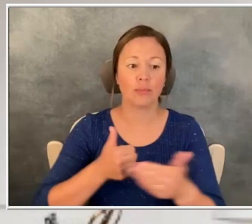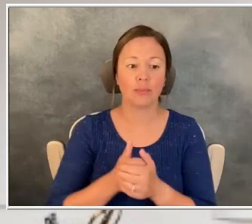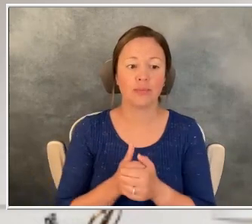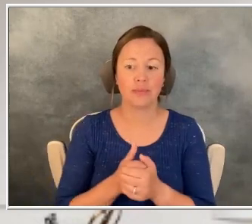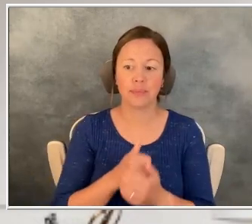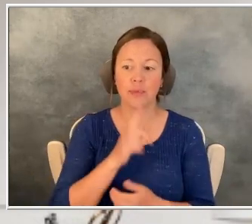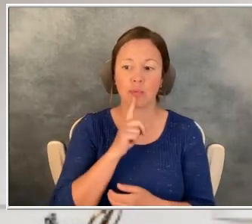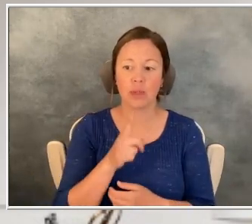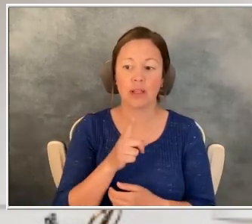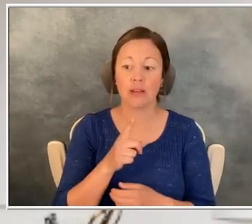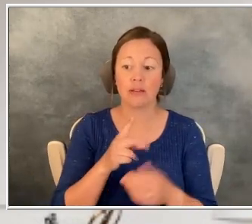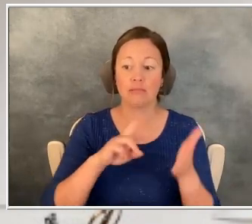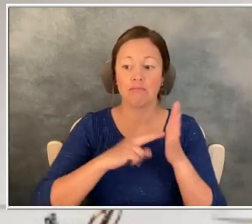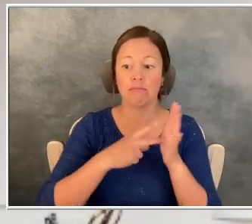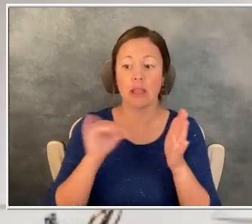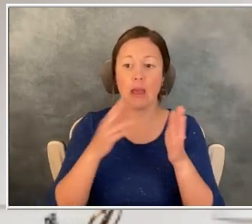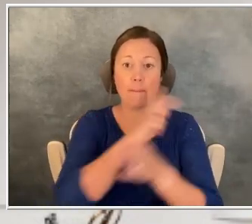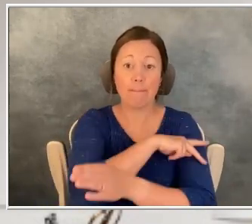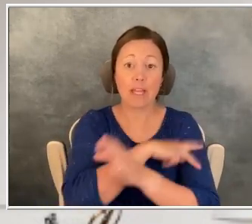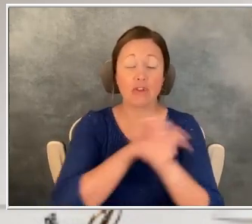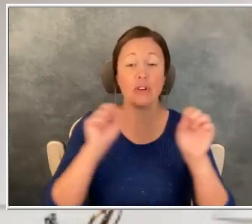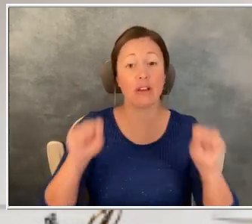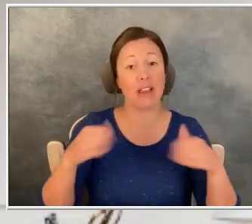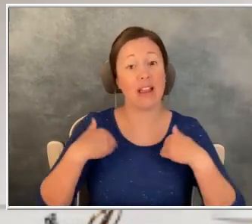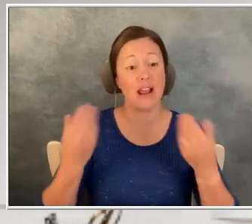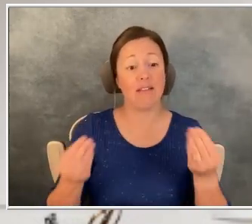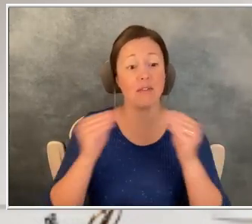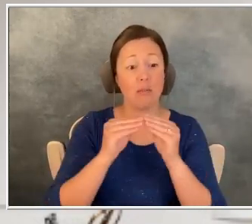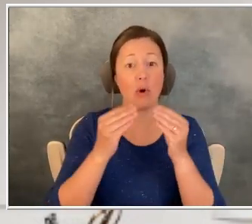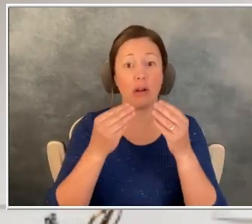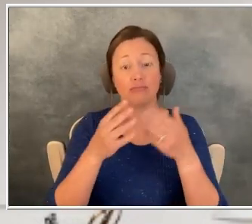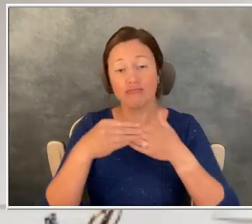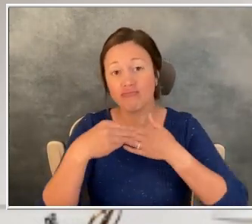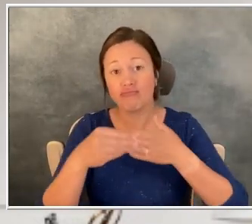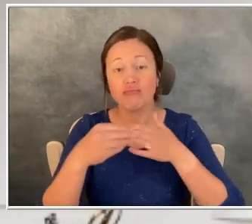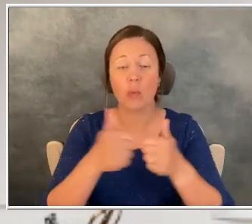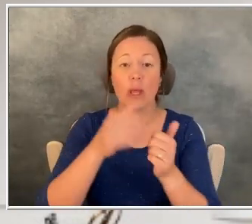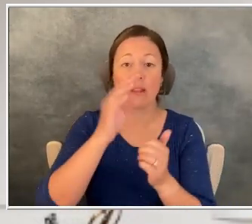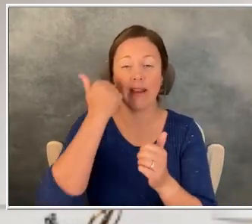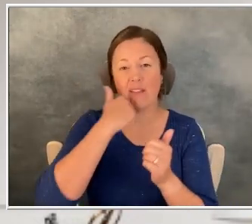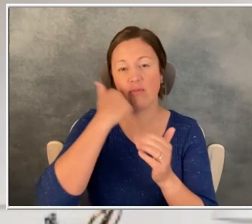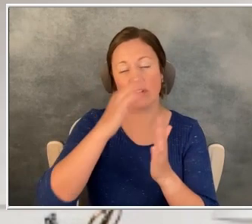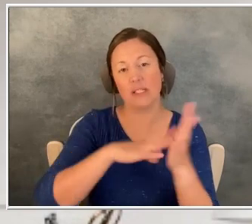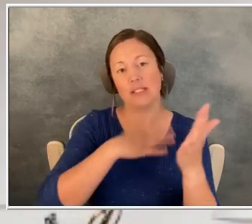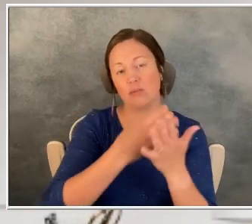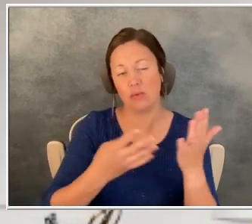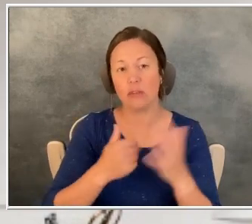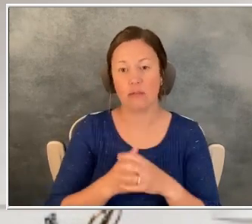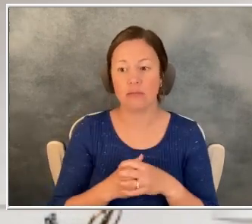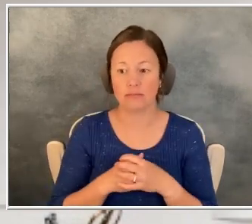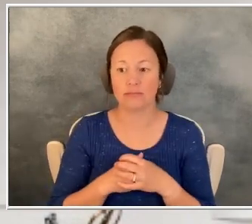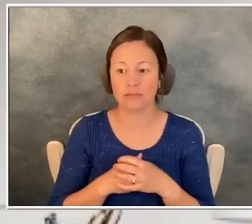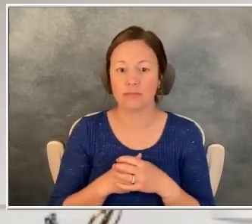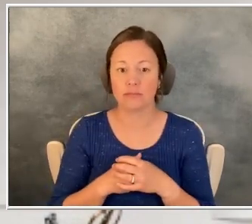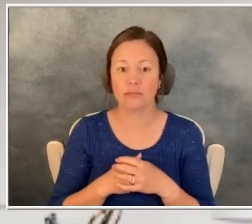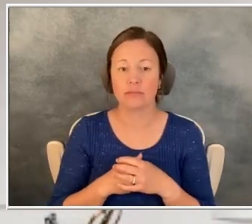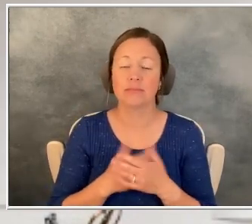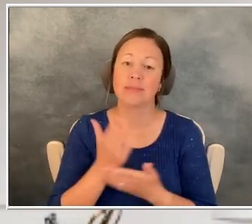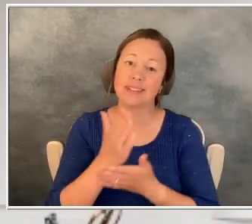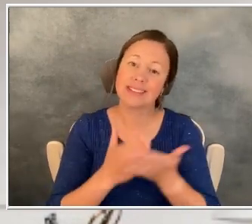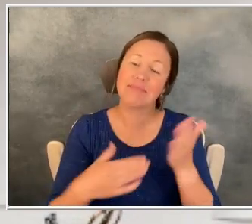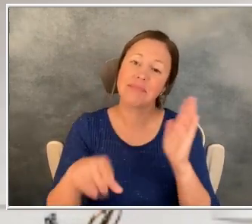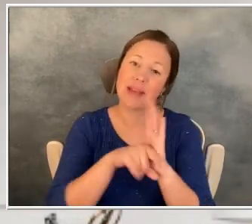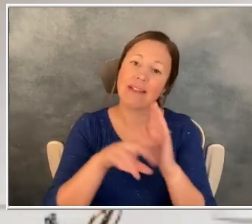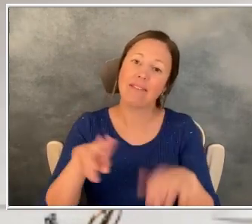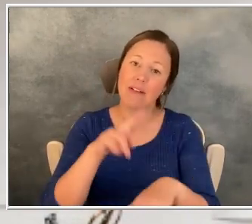or allows that patient to have a lot more freedom, I think, in terms of their schedule from day to day. So, you know, but there are some drawbacks, everything that